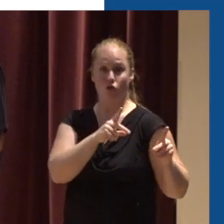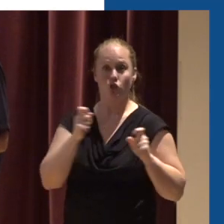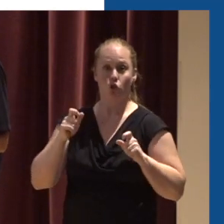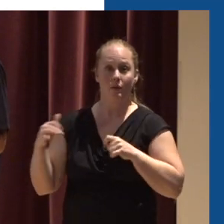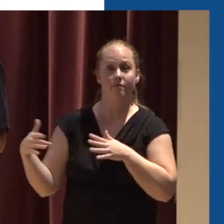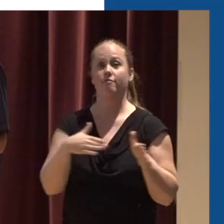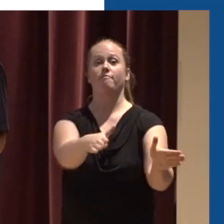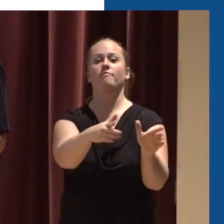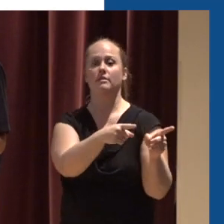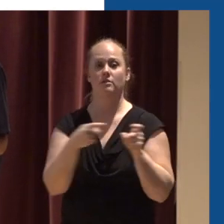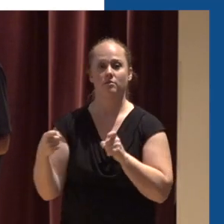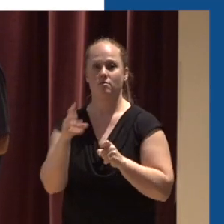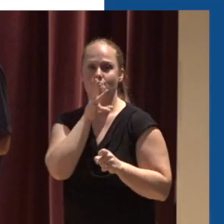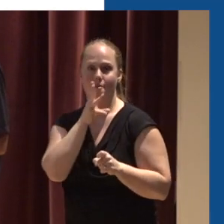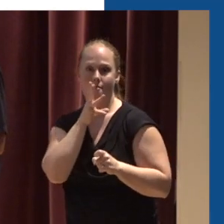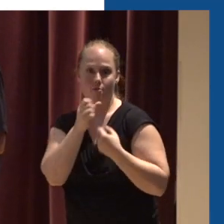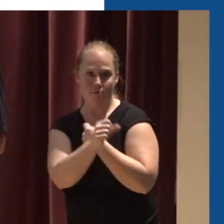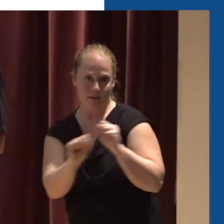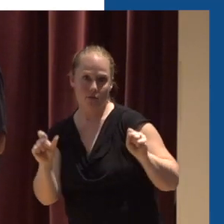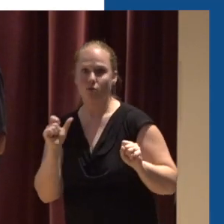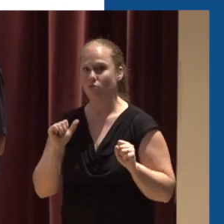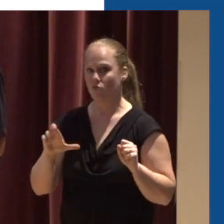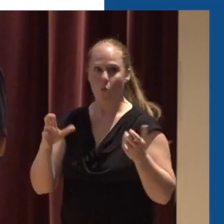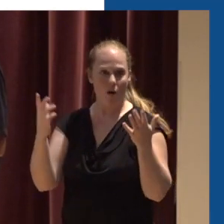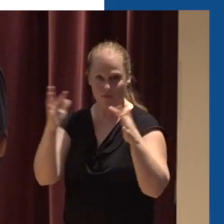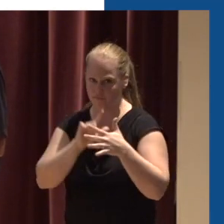activate the city's emergency operations center